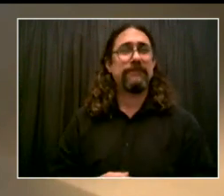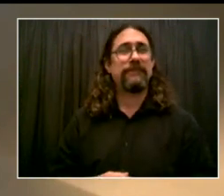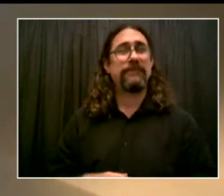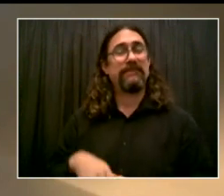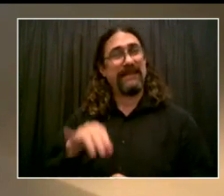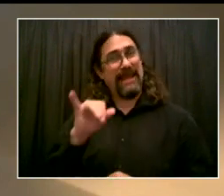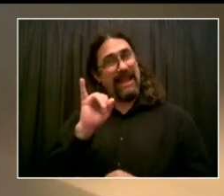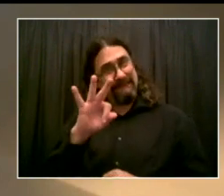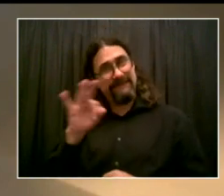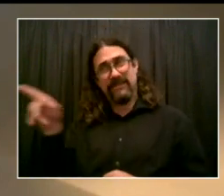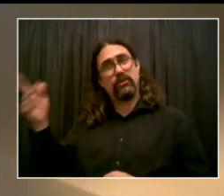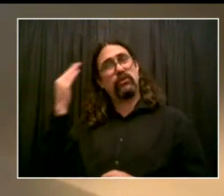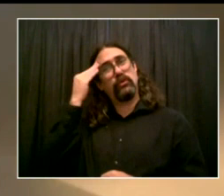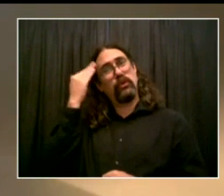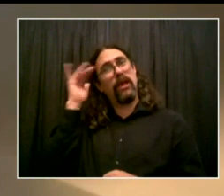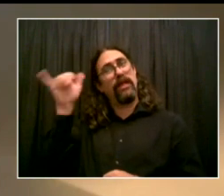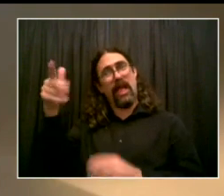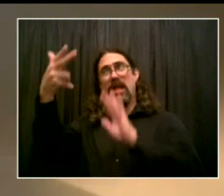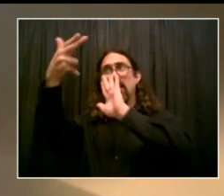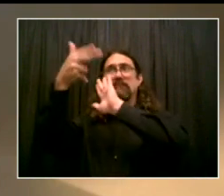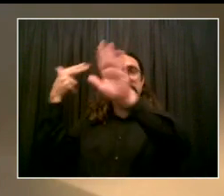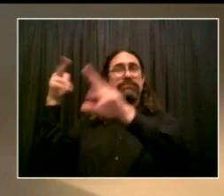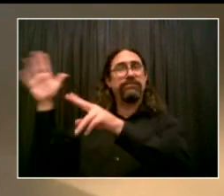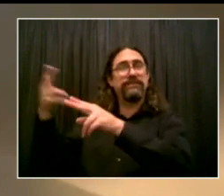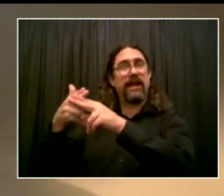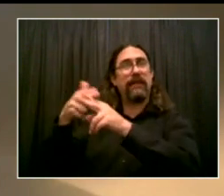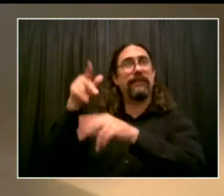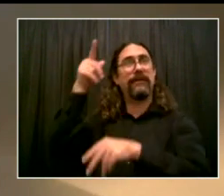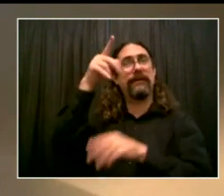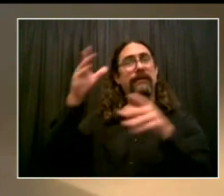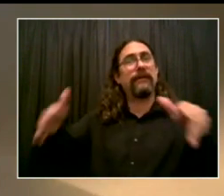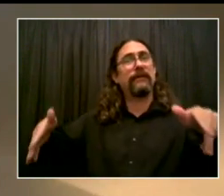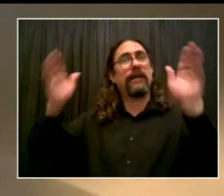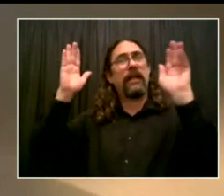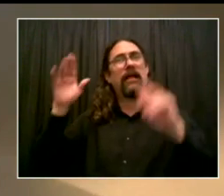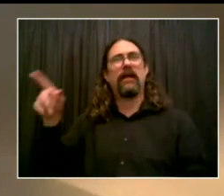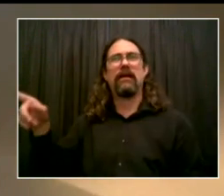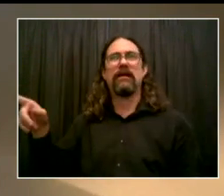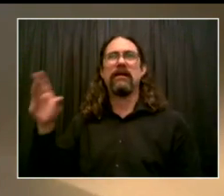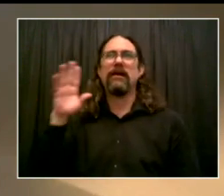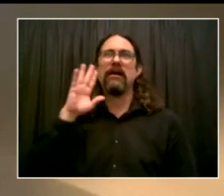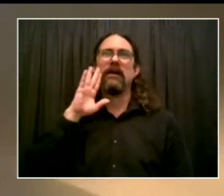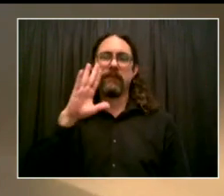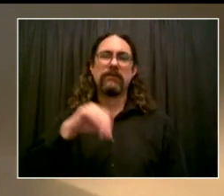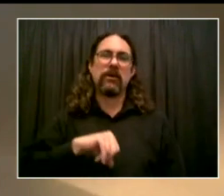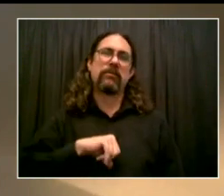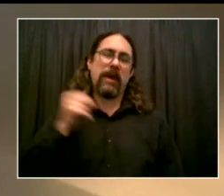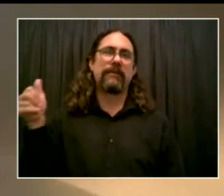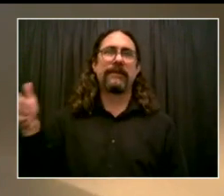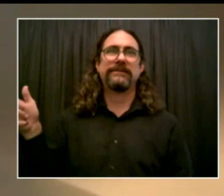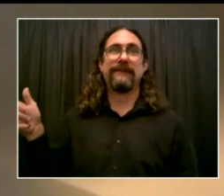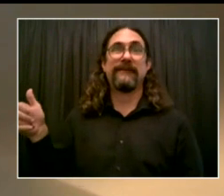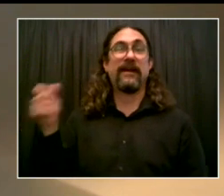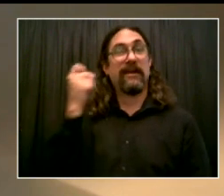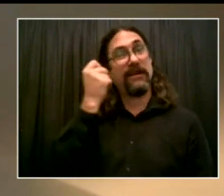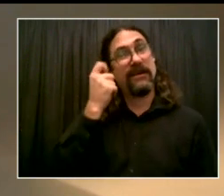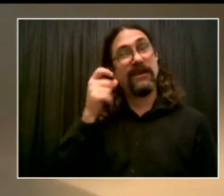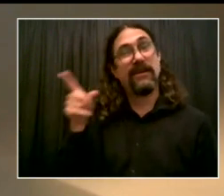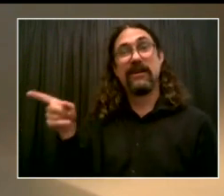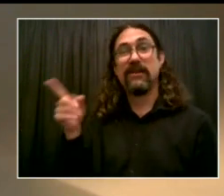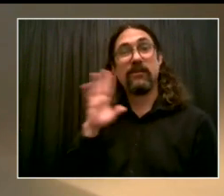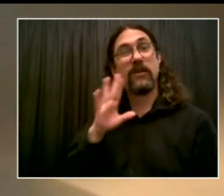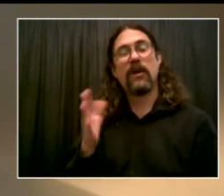and Kathy's will to make this happen. And this is a testament to